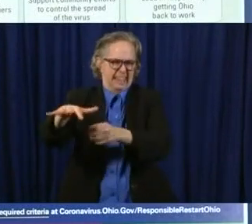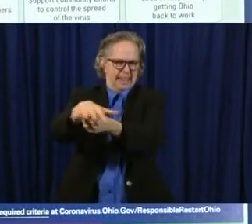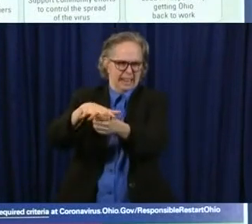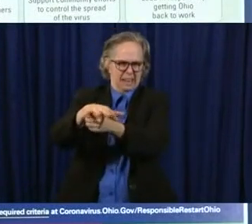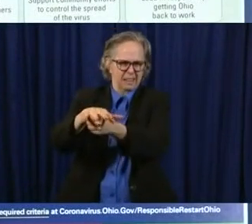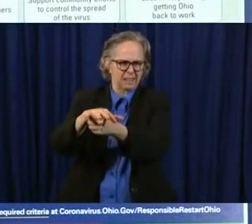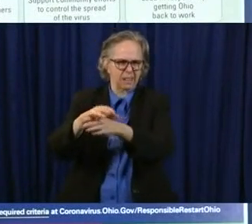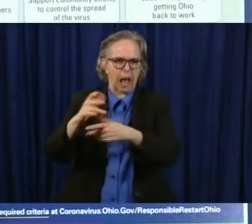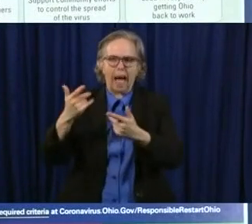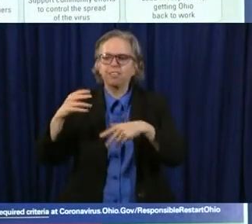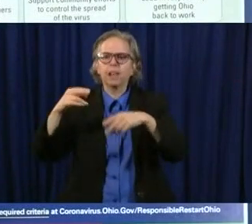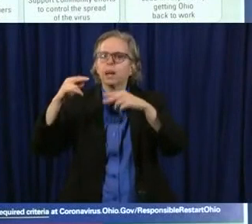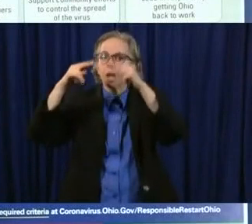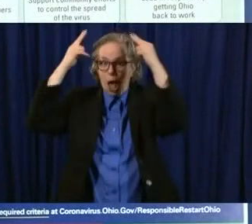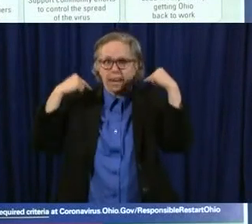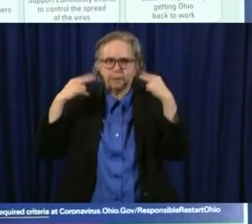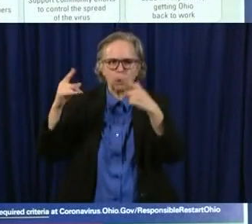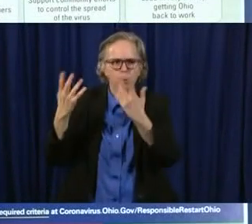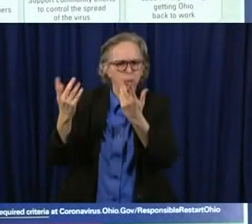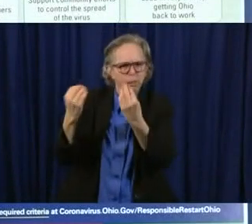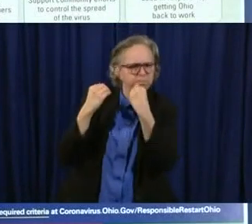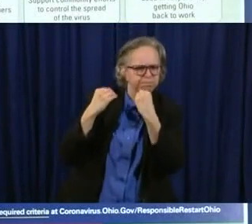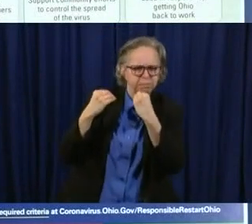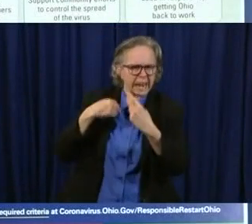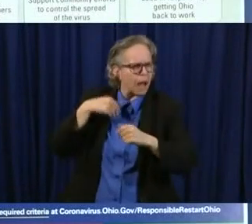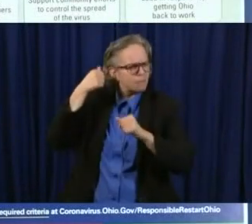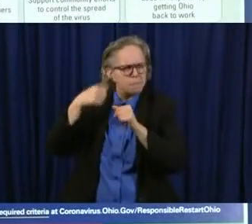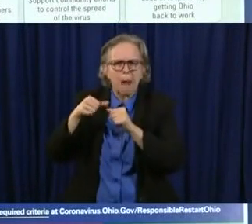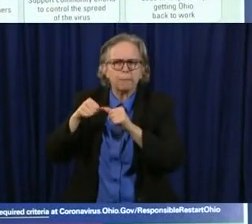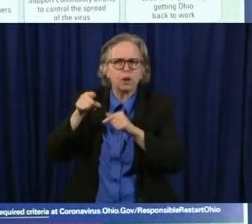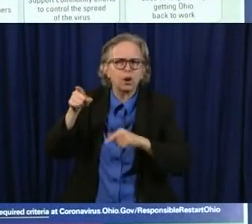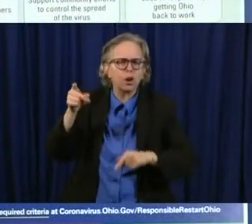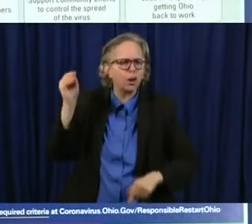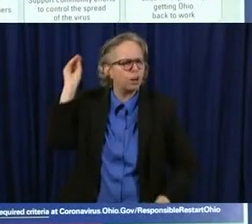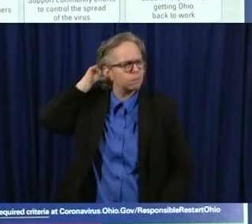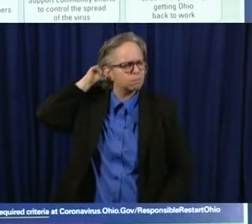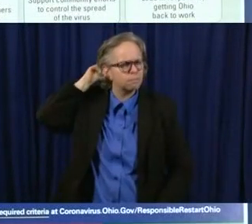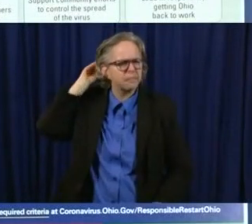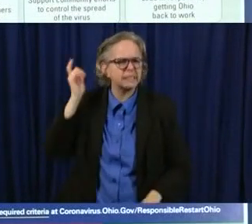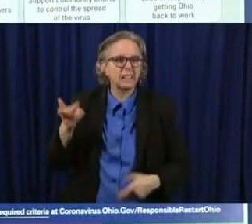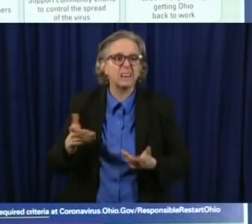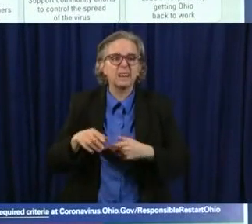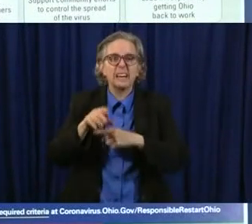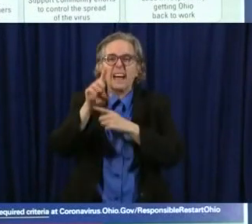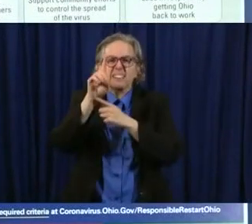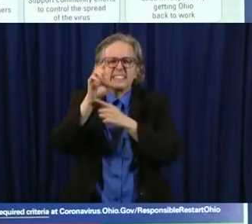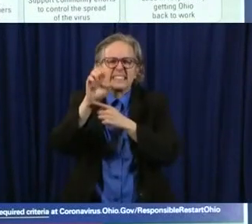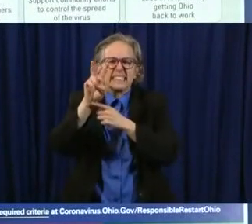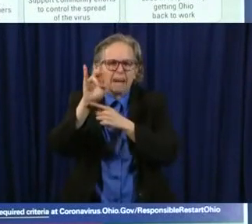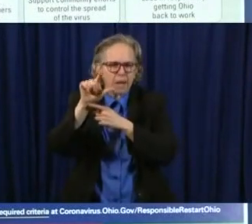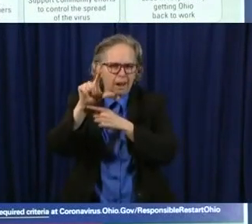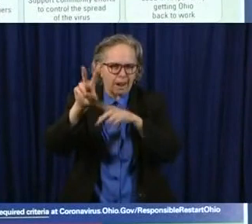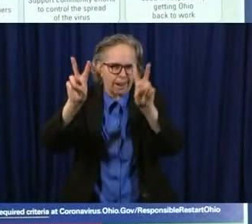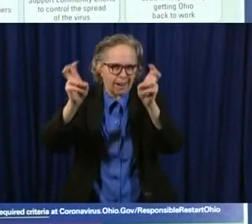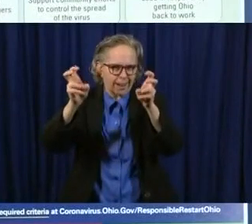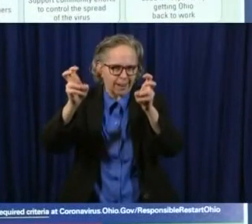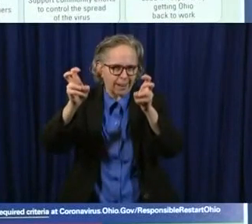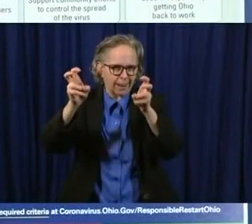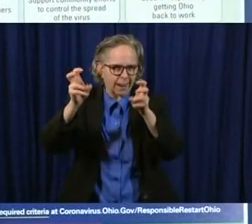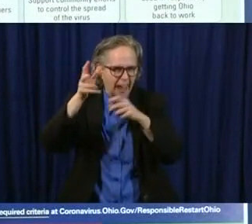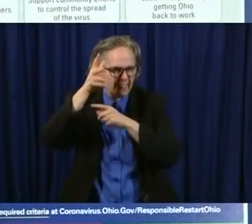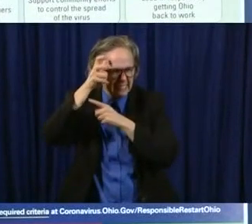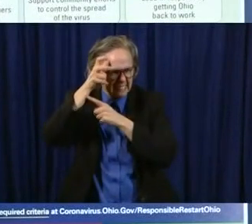it's kind of seared in my memory, the nuns talking about the devil, and the devil is roaming the world,